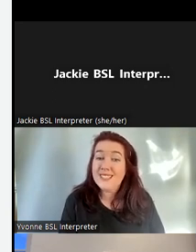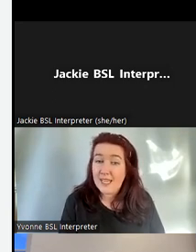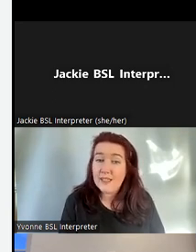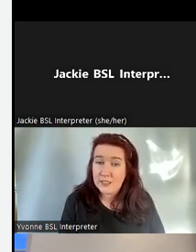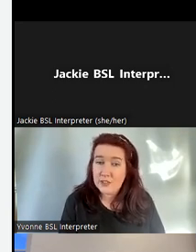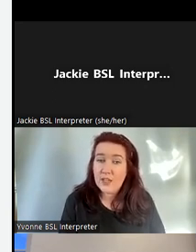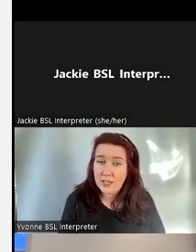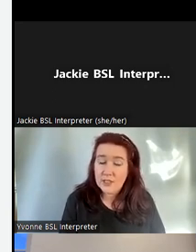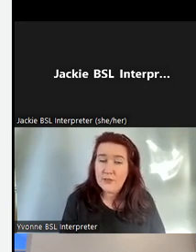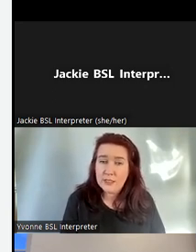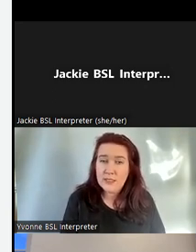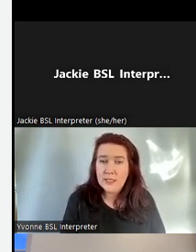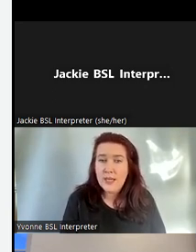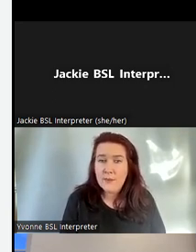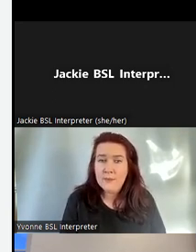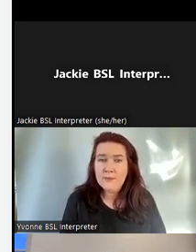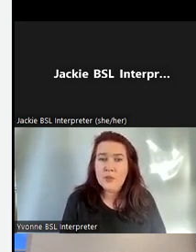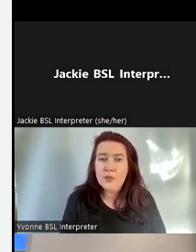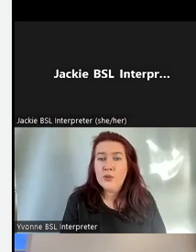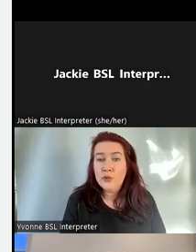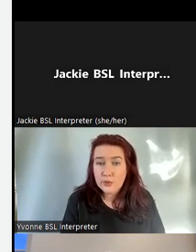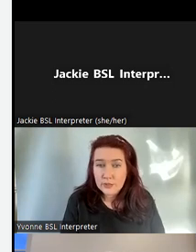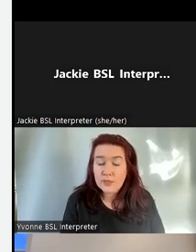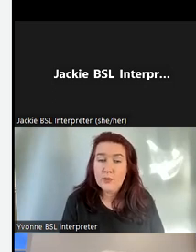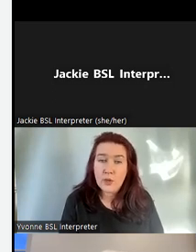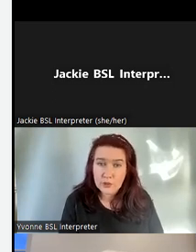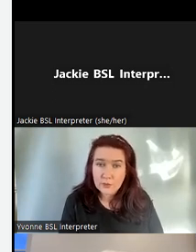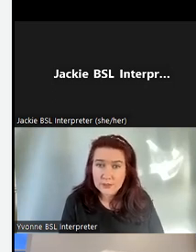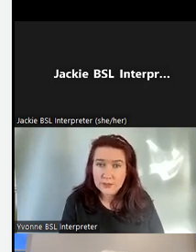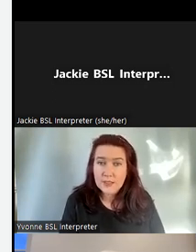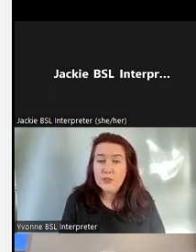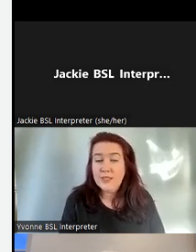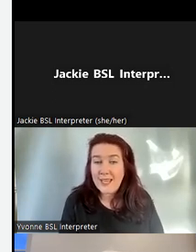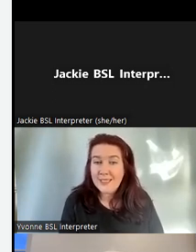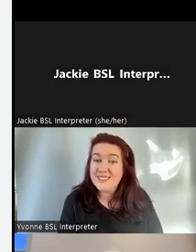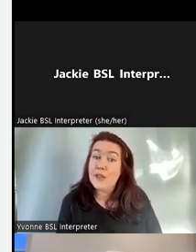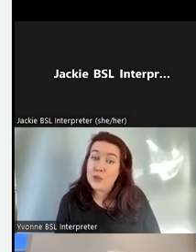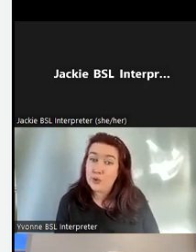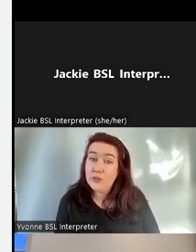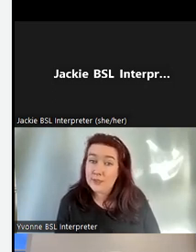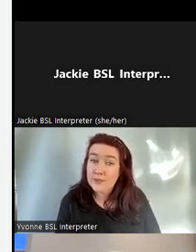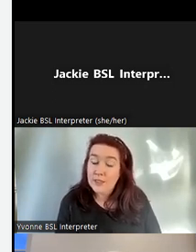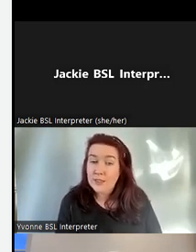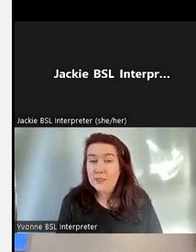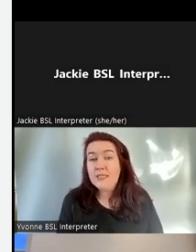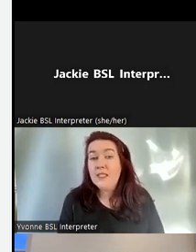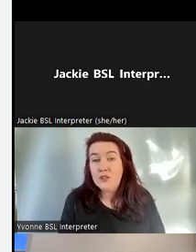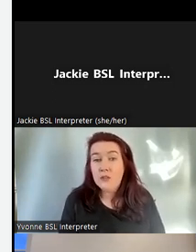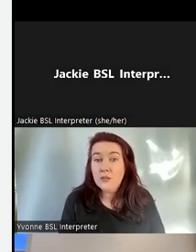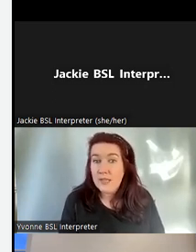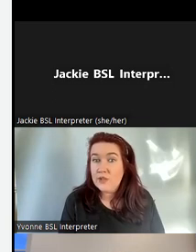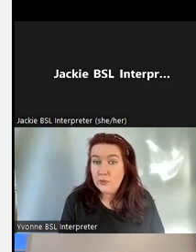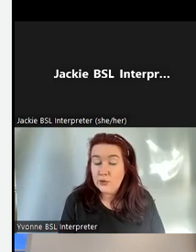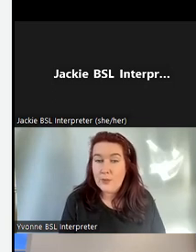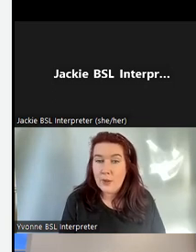Glasgow City Heritage actually funded two tours and workshops to attend Deaf schools to teach